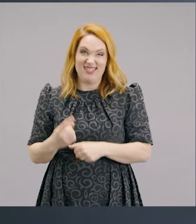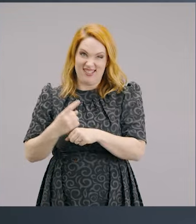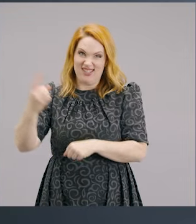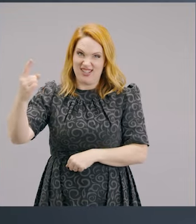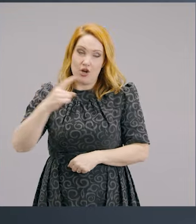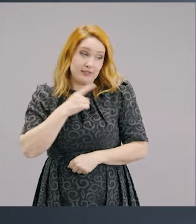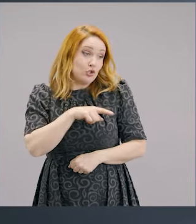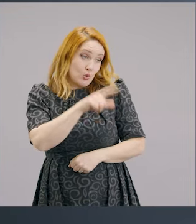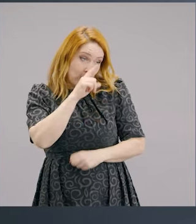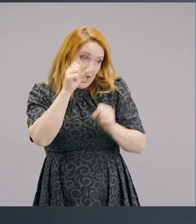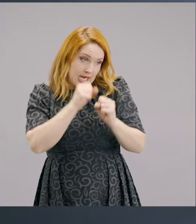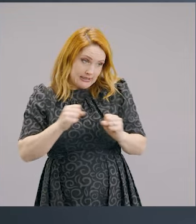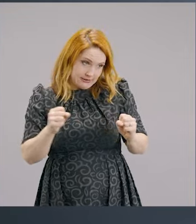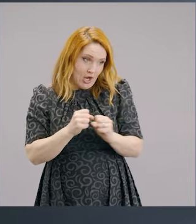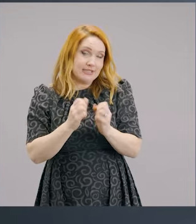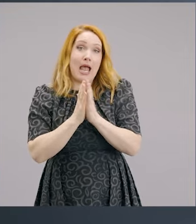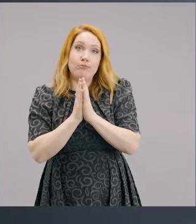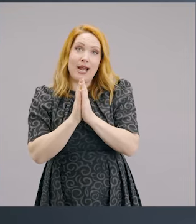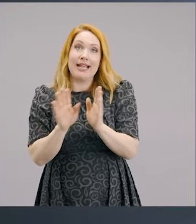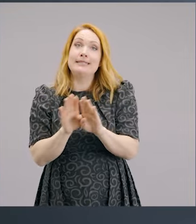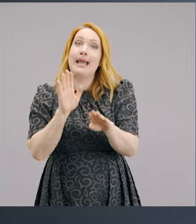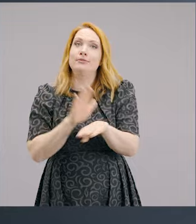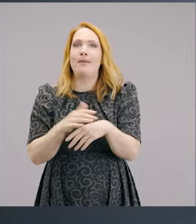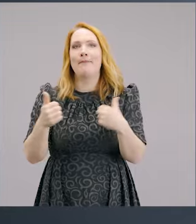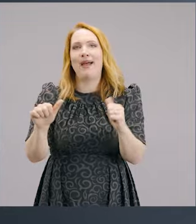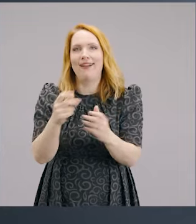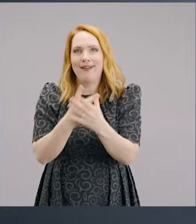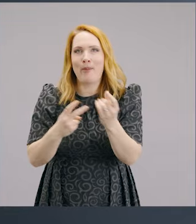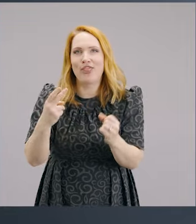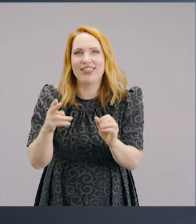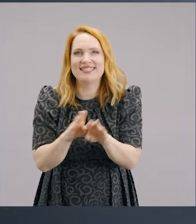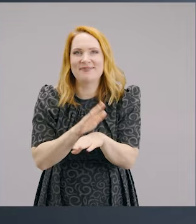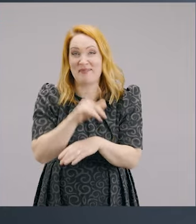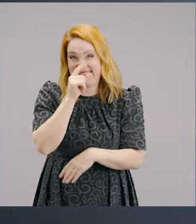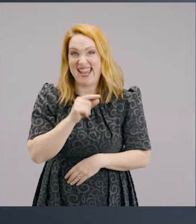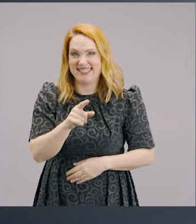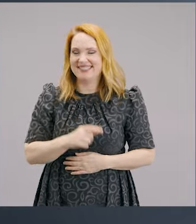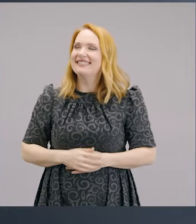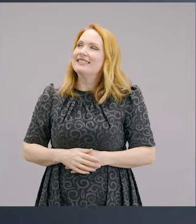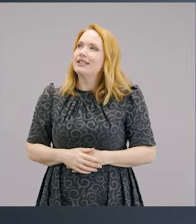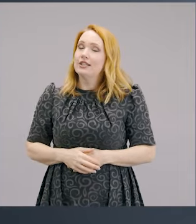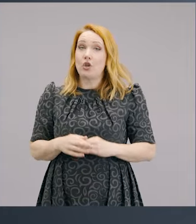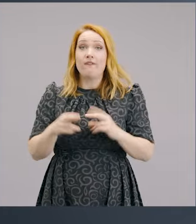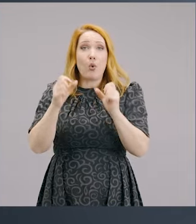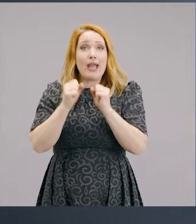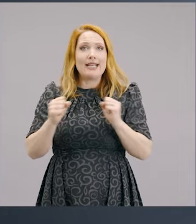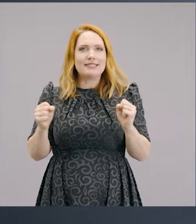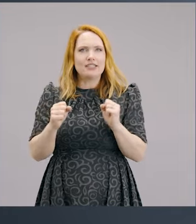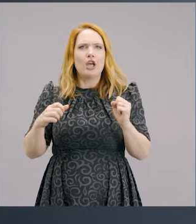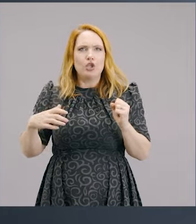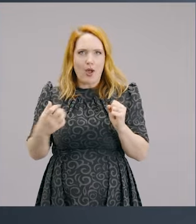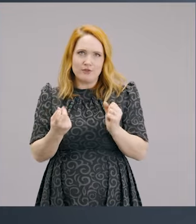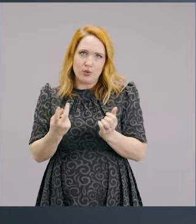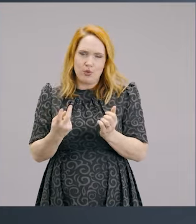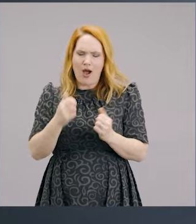God says to me, can exercise and pray as well. So then you're killing two birds with one stone. Anyway, to exercise, you've got to have a sacrifice.